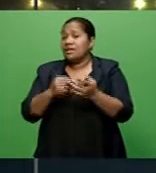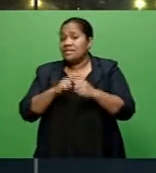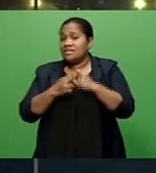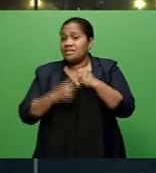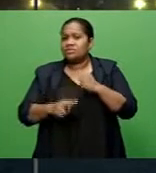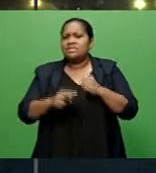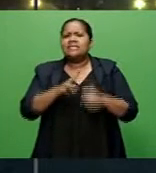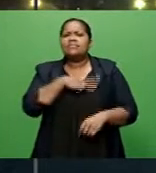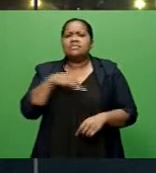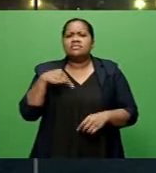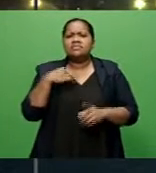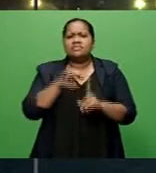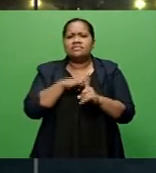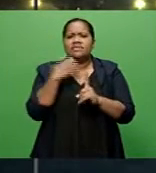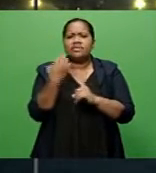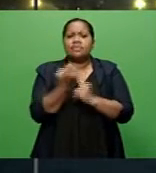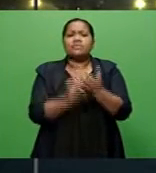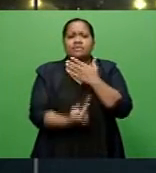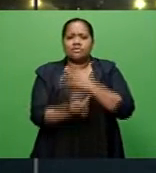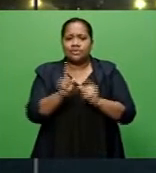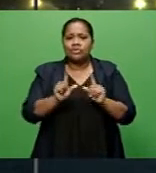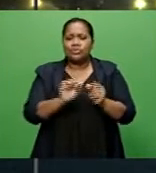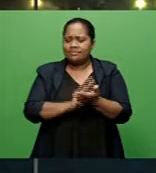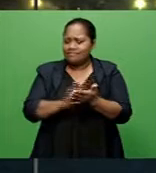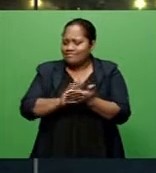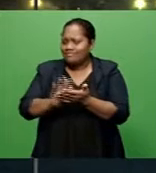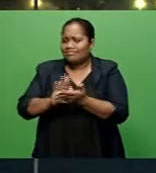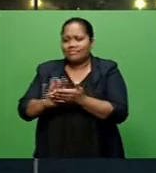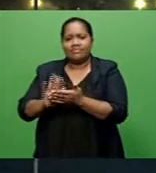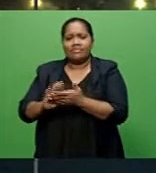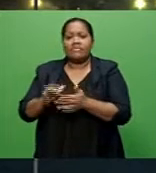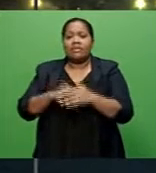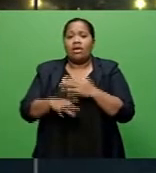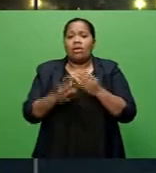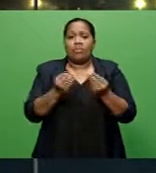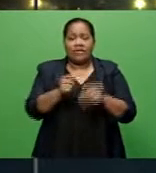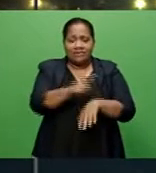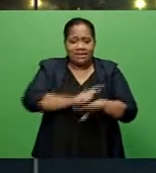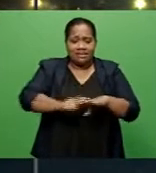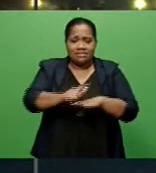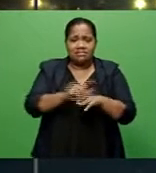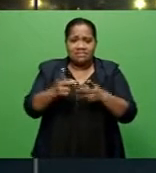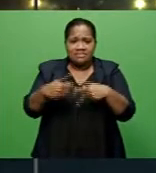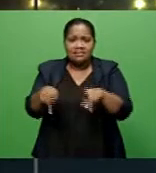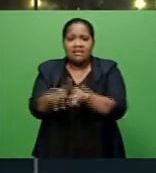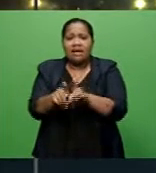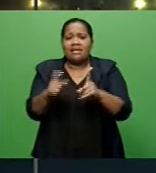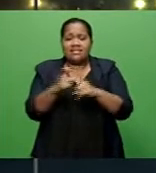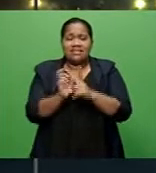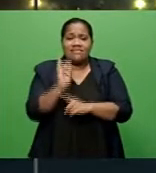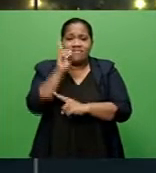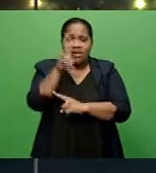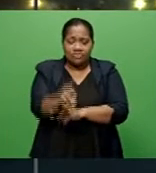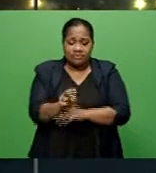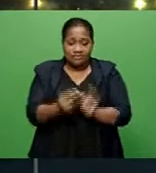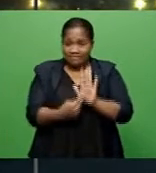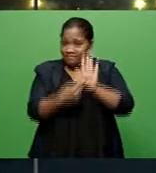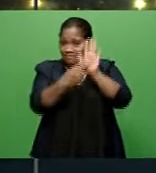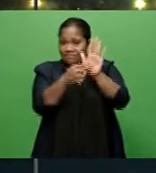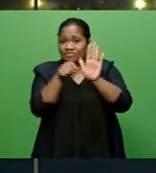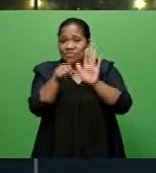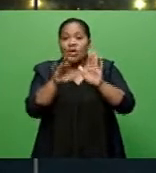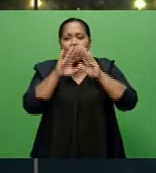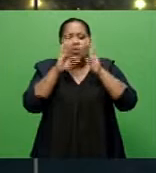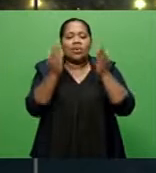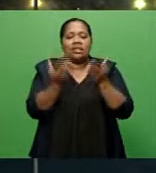Ministry of Environment will conduct a cleanup campaign on a wetland site in Denarau Nandi as part of its commitment to the World Wetlands Day.